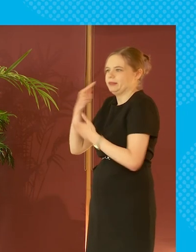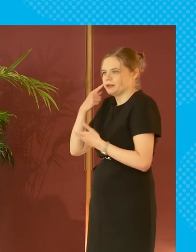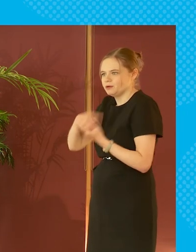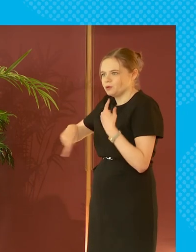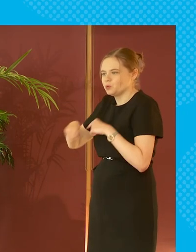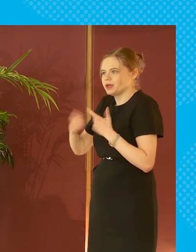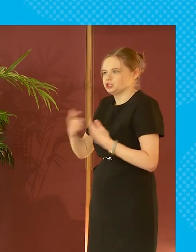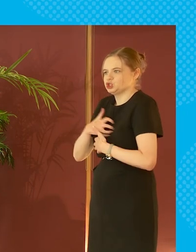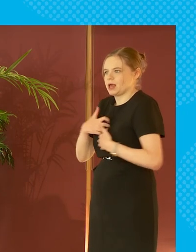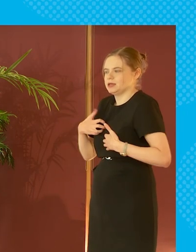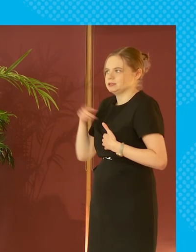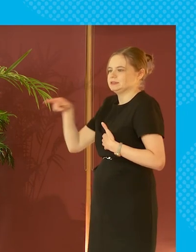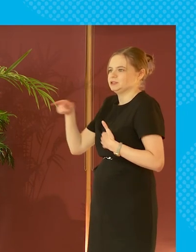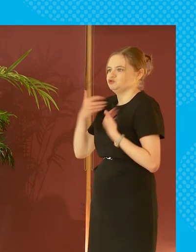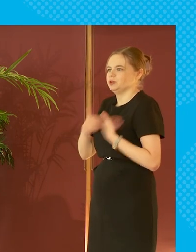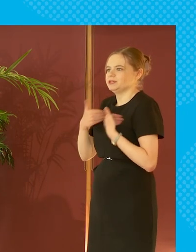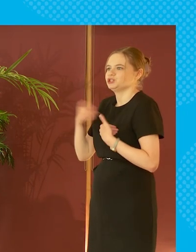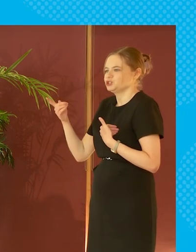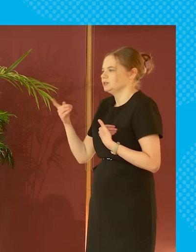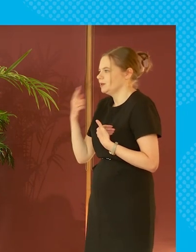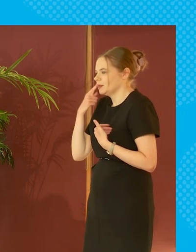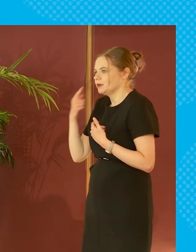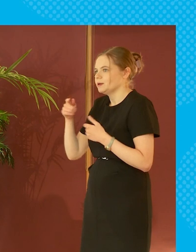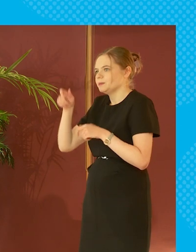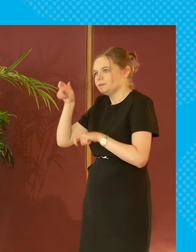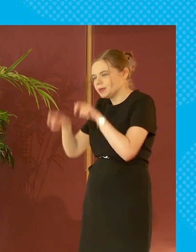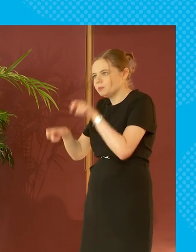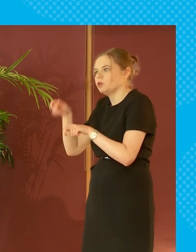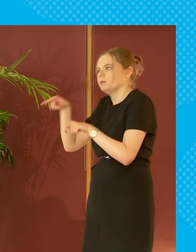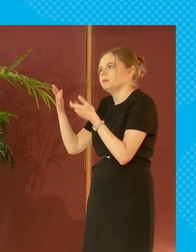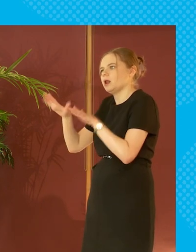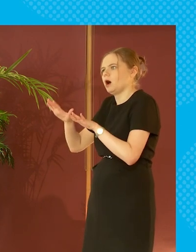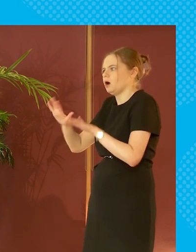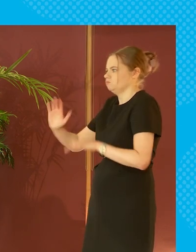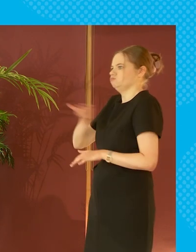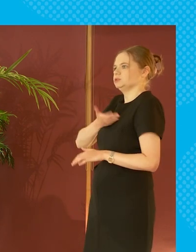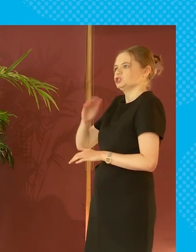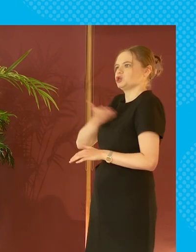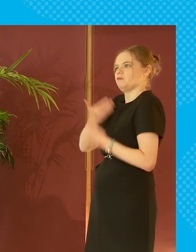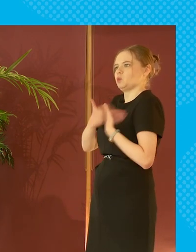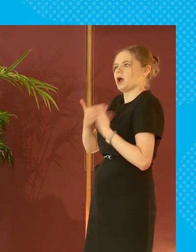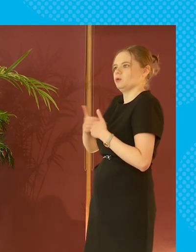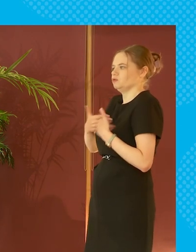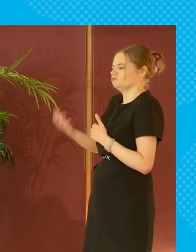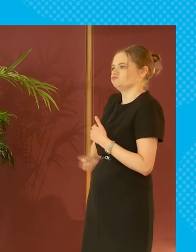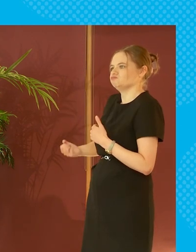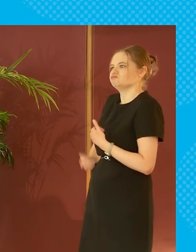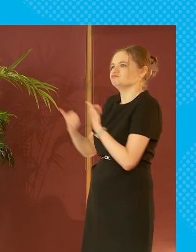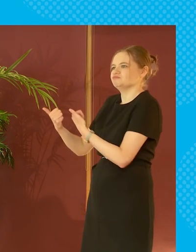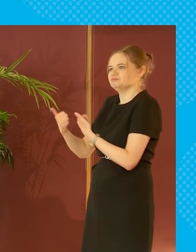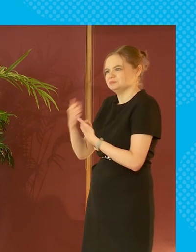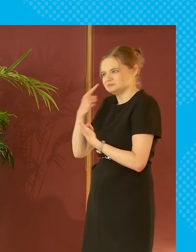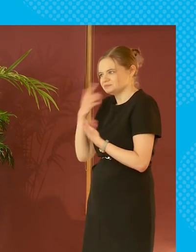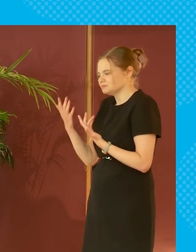other people are very very rich they think that these people have must have done something to deserve their wealth there's no concept of